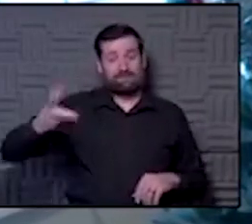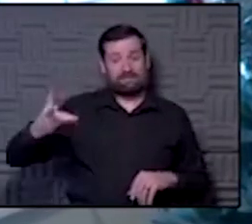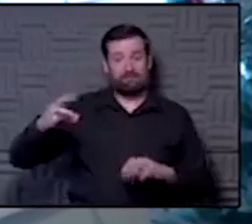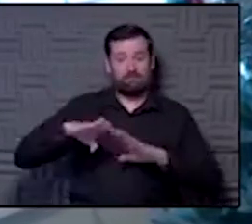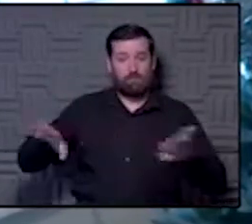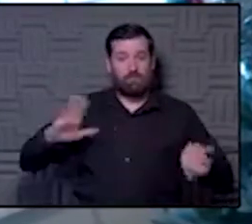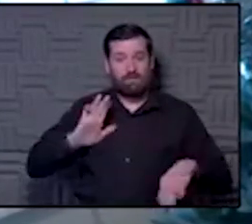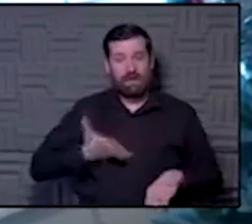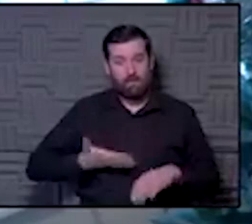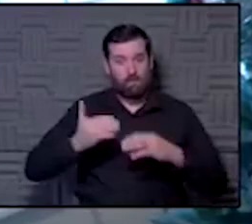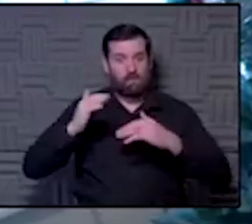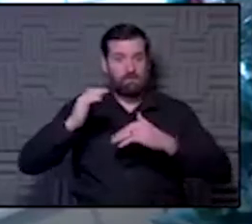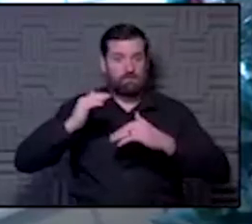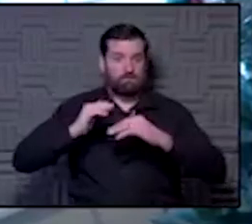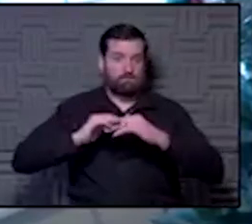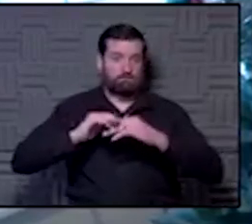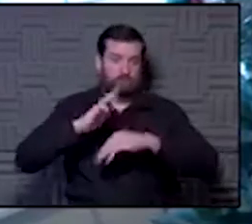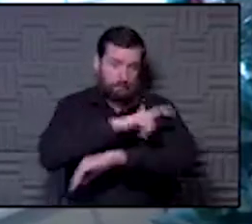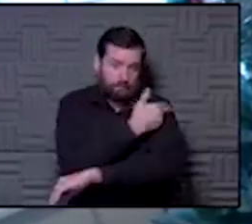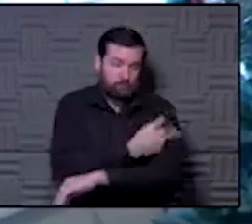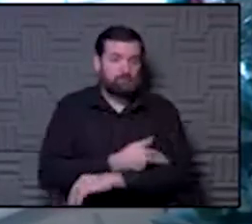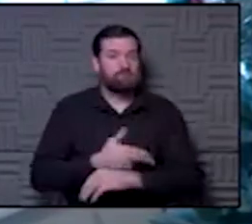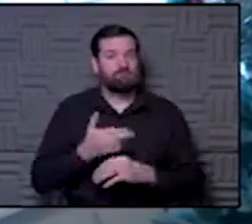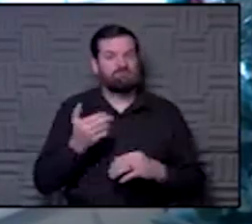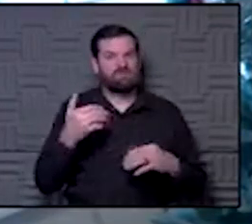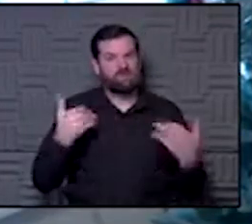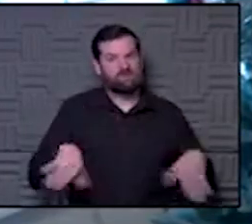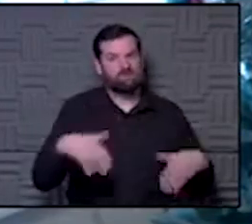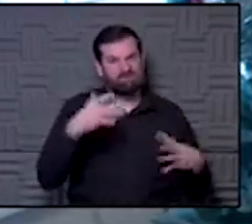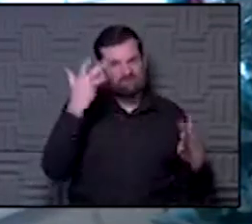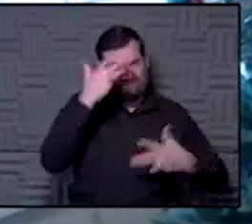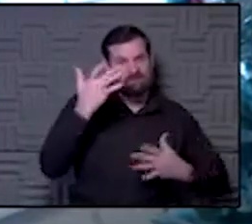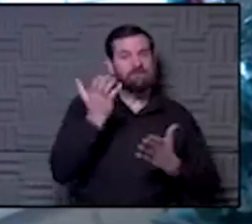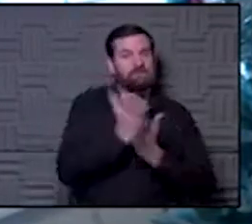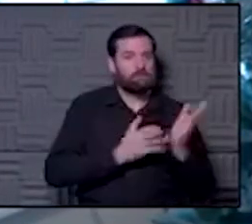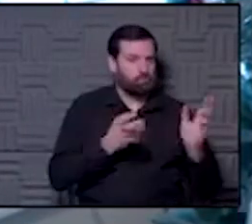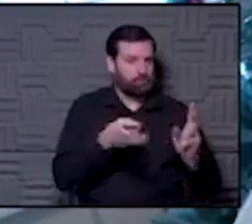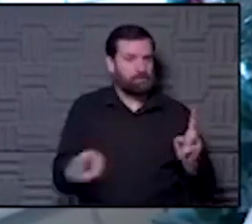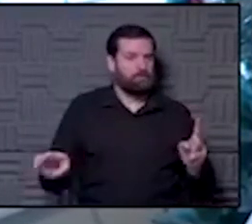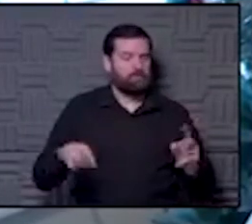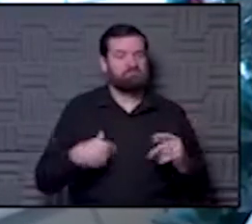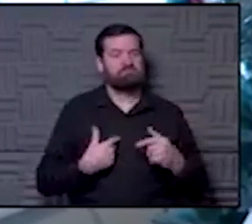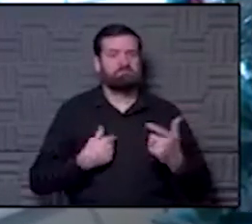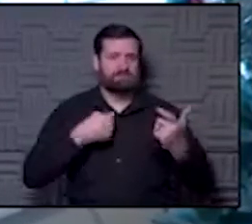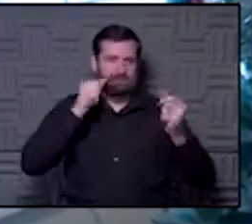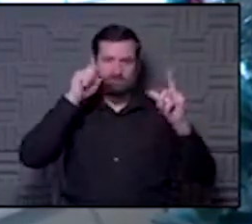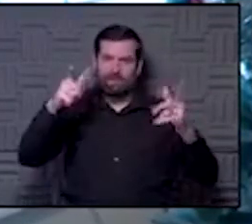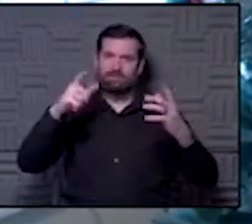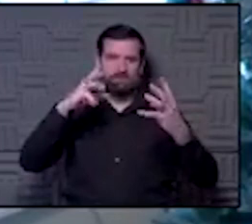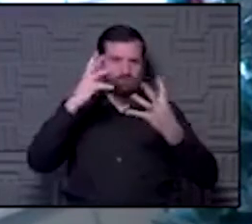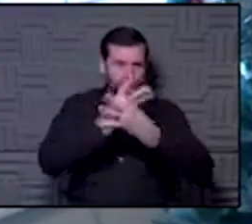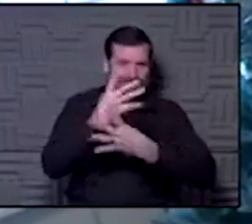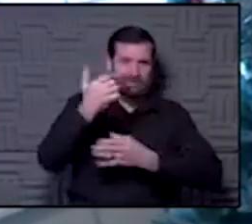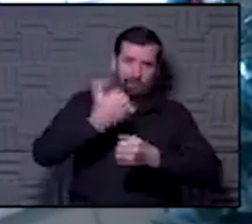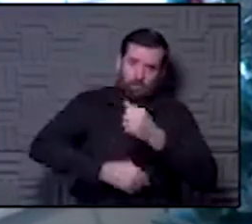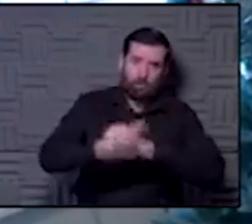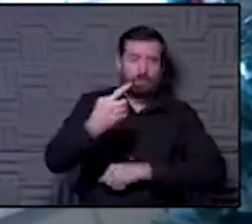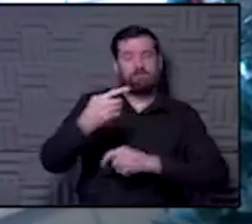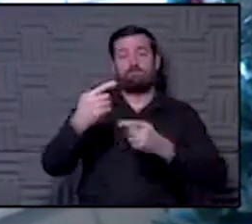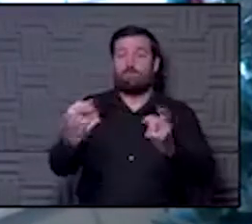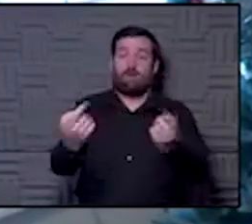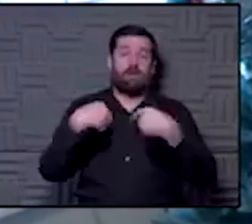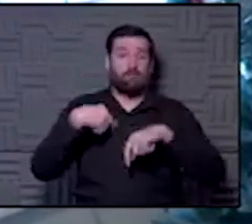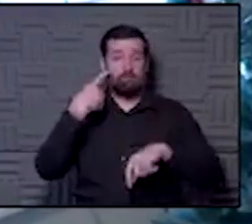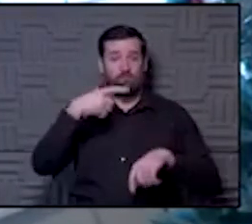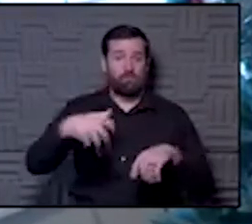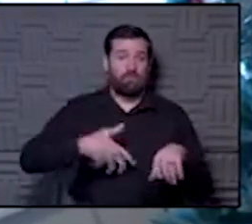hospital that have been very ill, some transfers. So, you know, I, I'm just surprised we screen everybody when they come to labor delivery and I